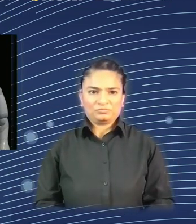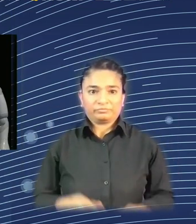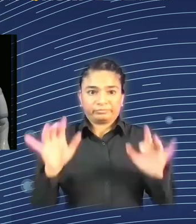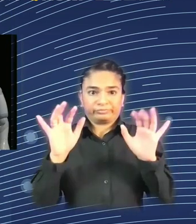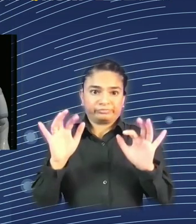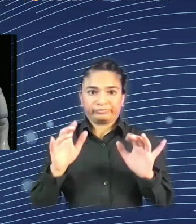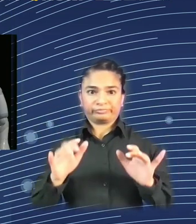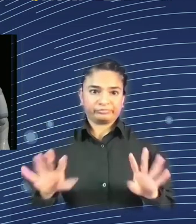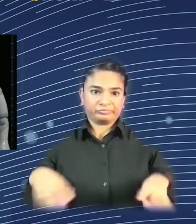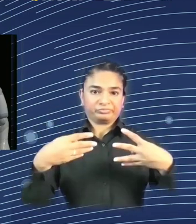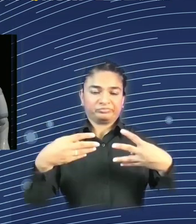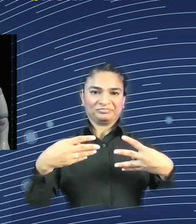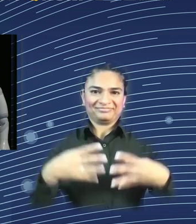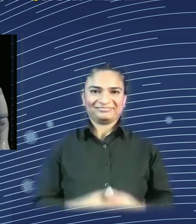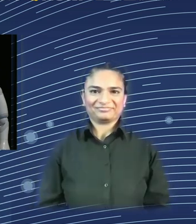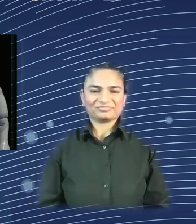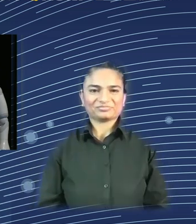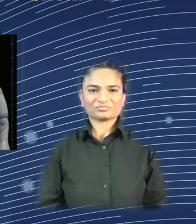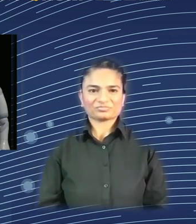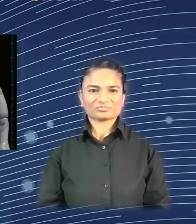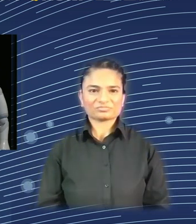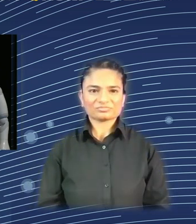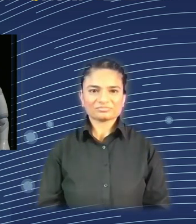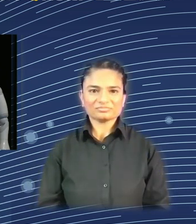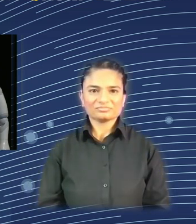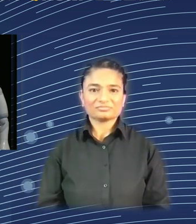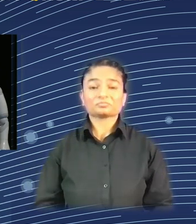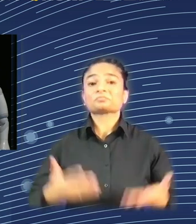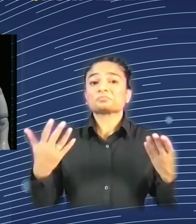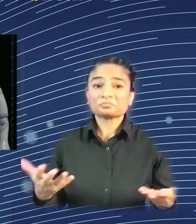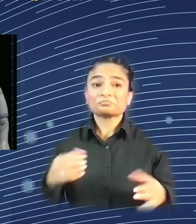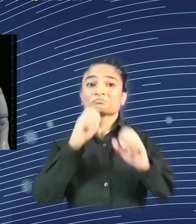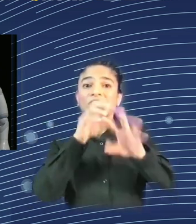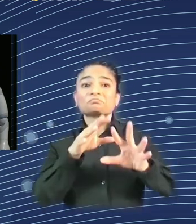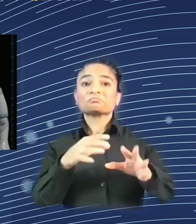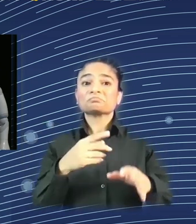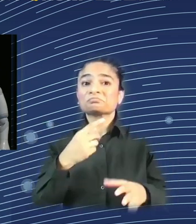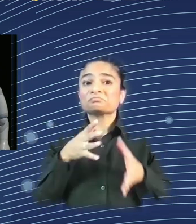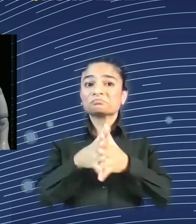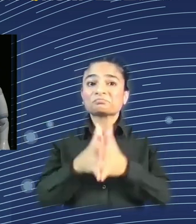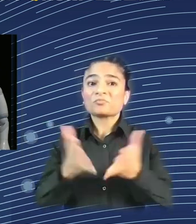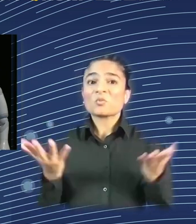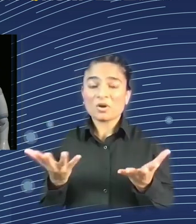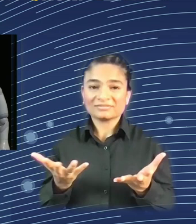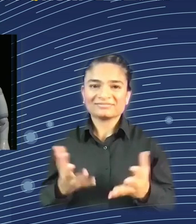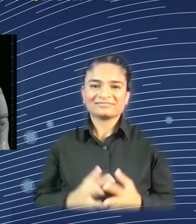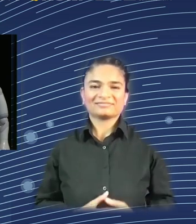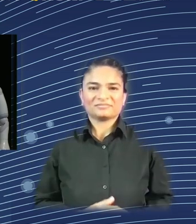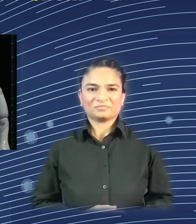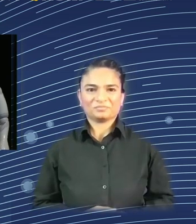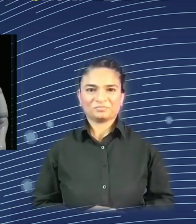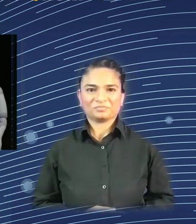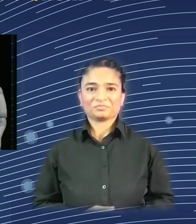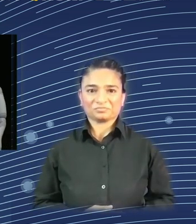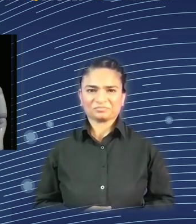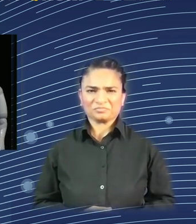Here's the answer, pretty quick. Pepper, are you able to read the answer to our audience? Sorry, I can't read it. I forgot